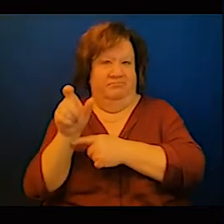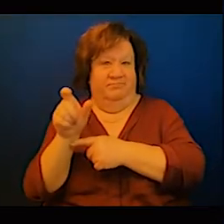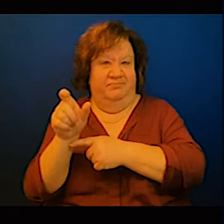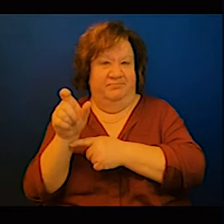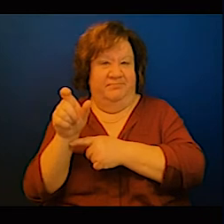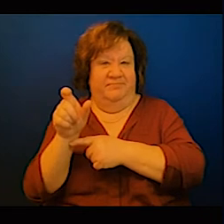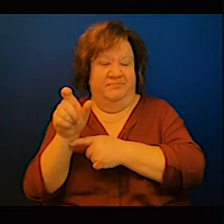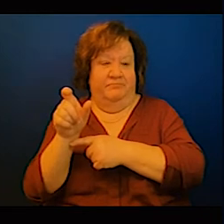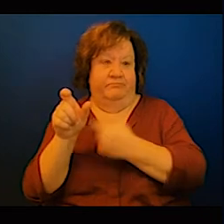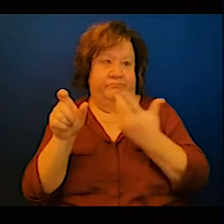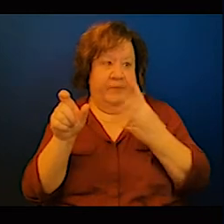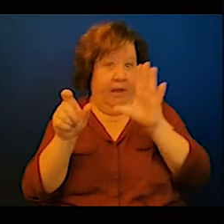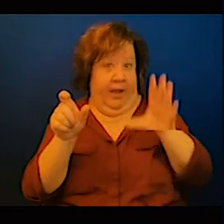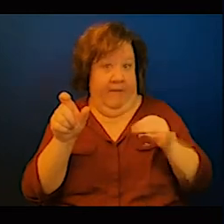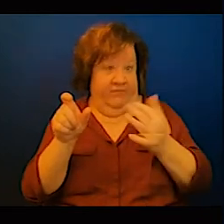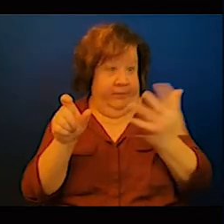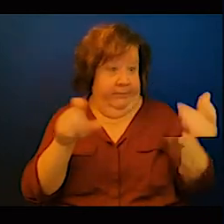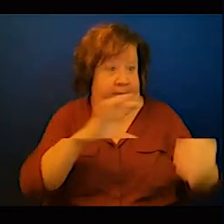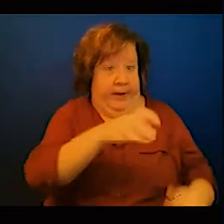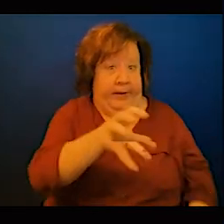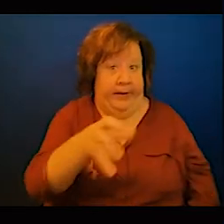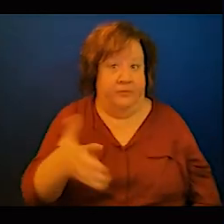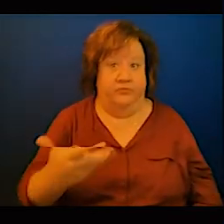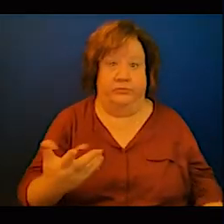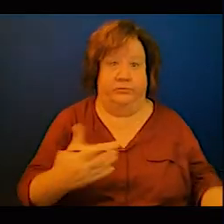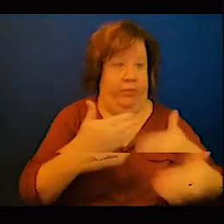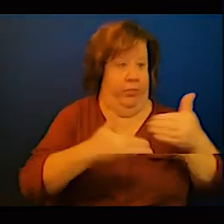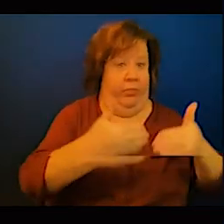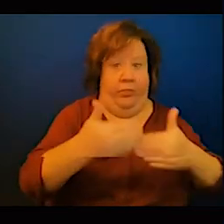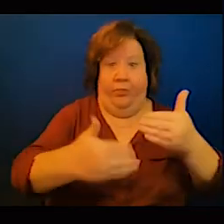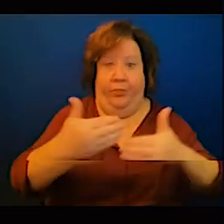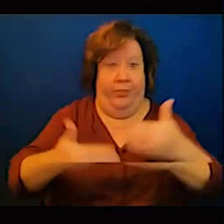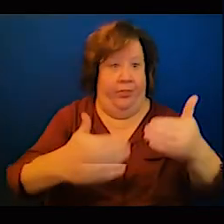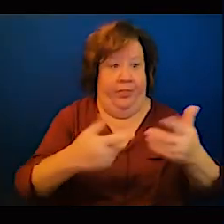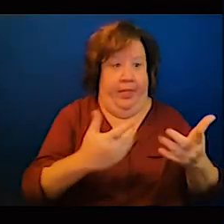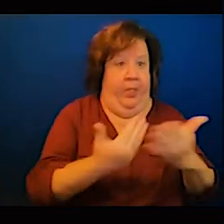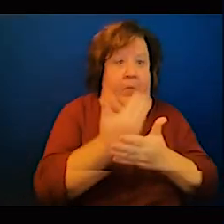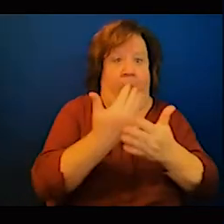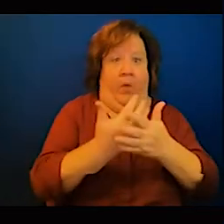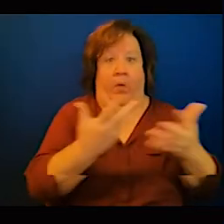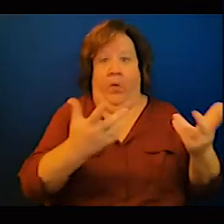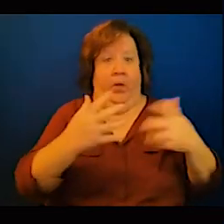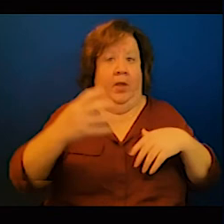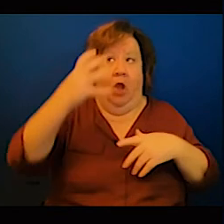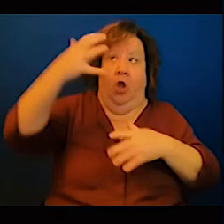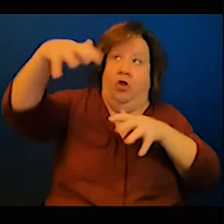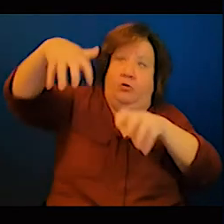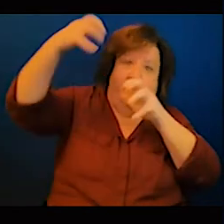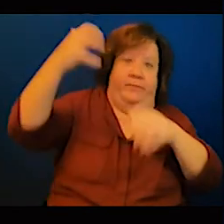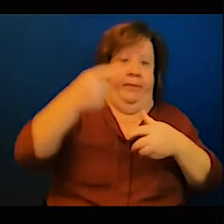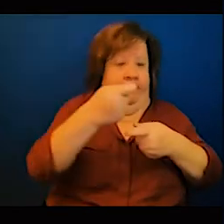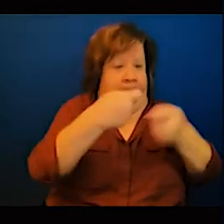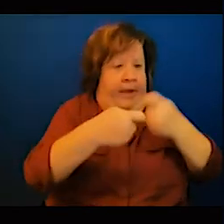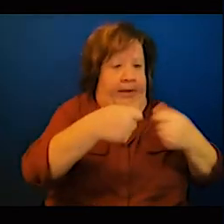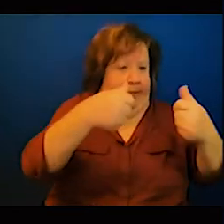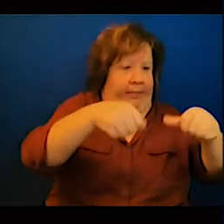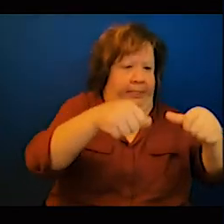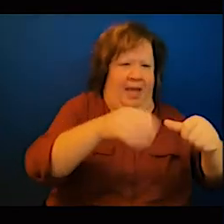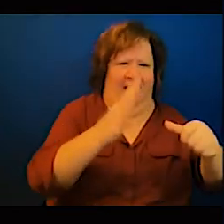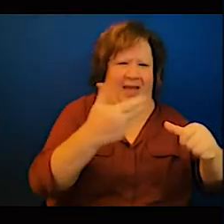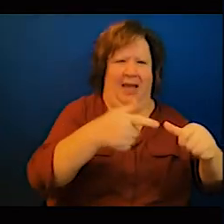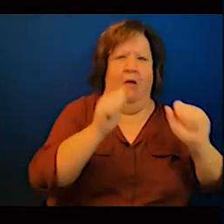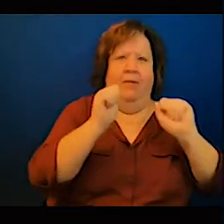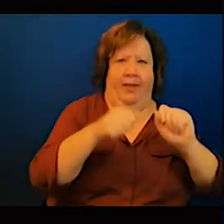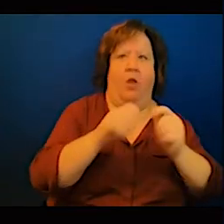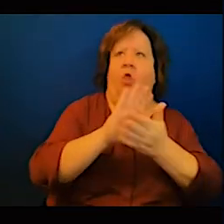we also talk about energy transition many of our countries don't even have access to energy how can we talk